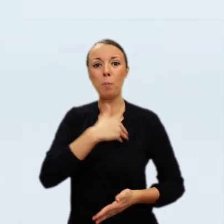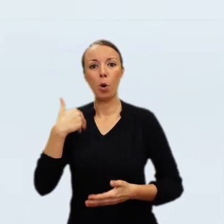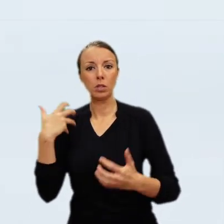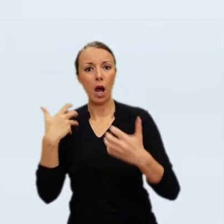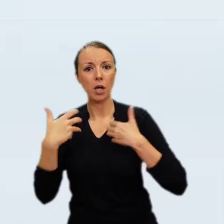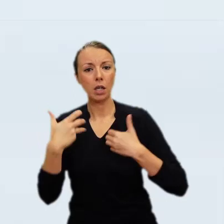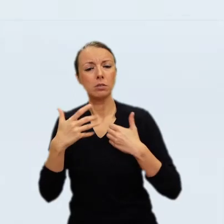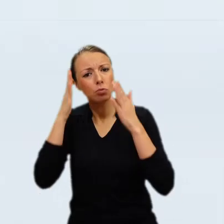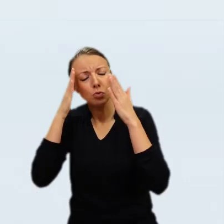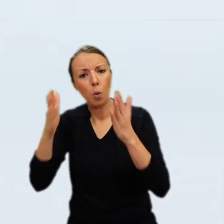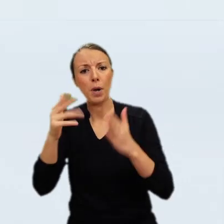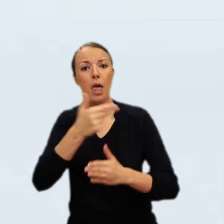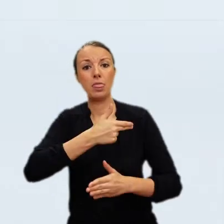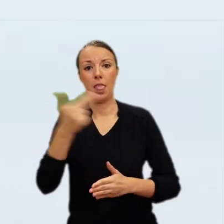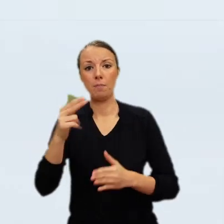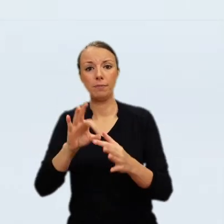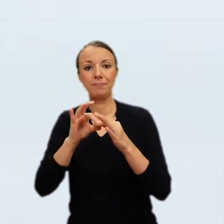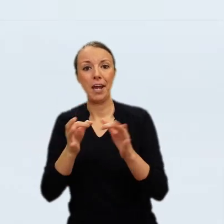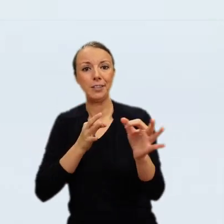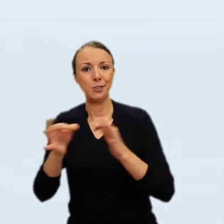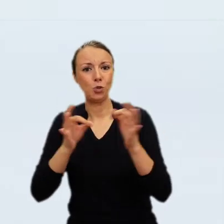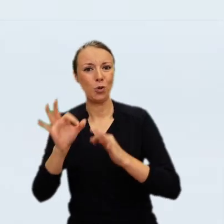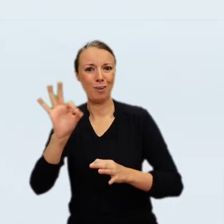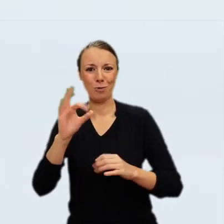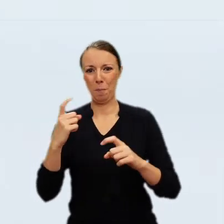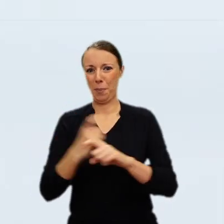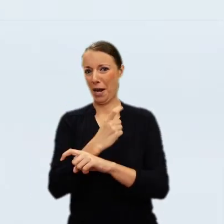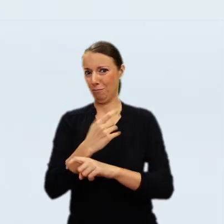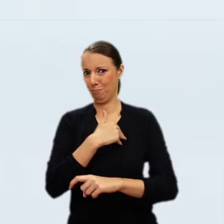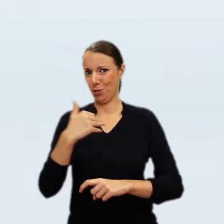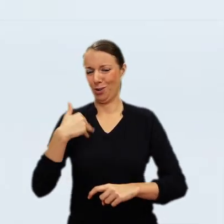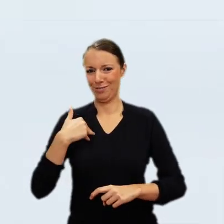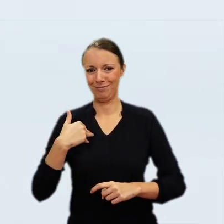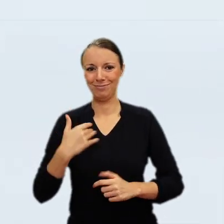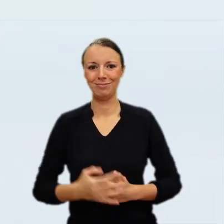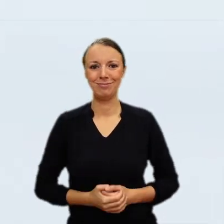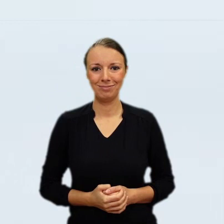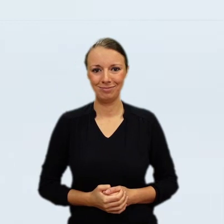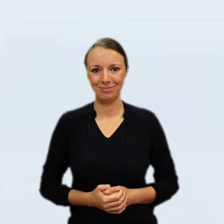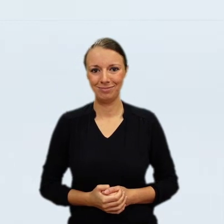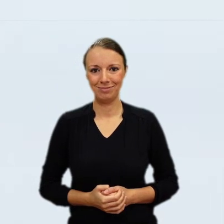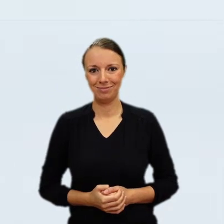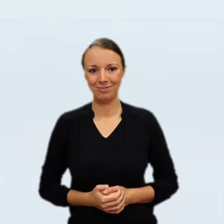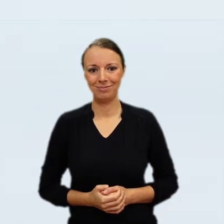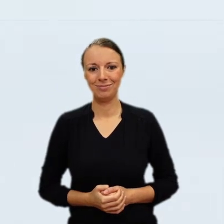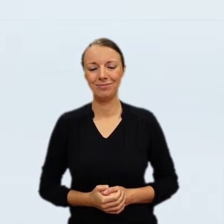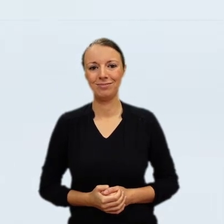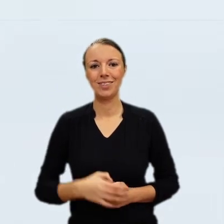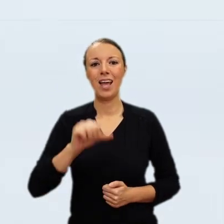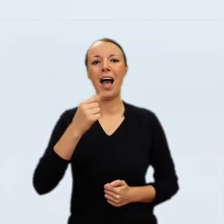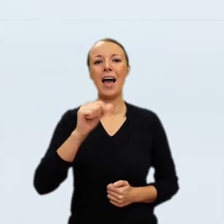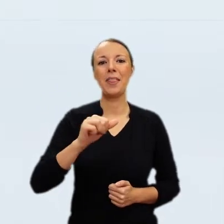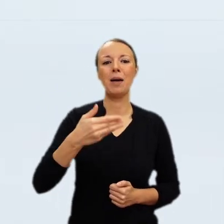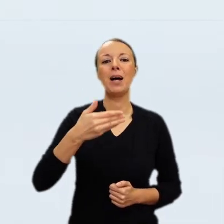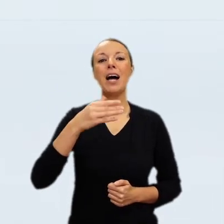60,000 pounds would do and Fry immediately offered the painting to Frick. The whole affair of the sale took